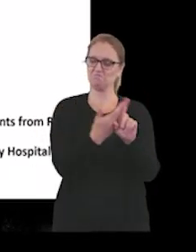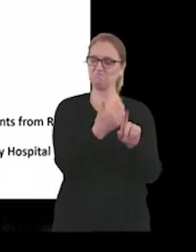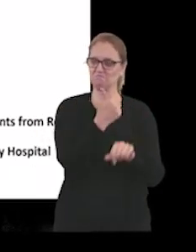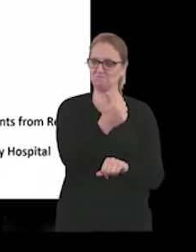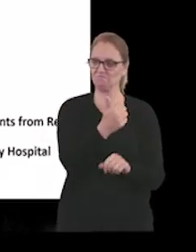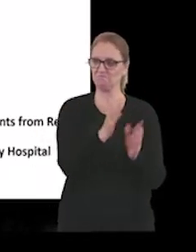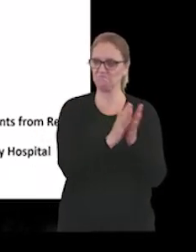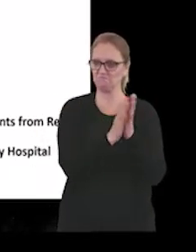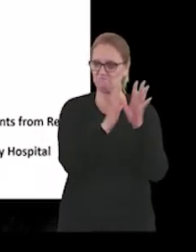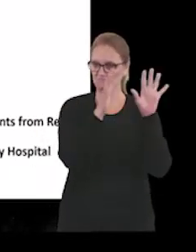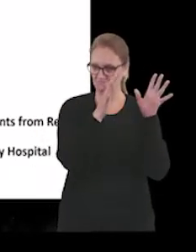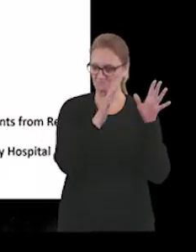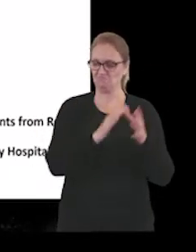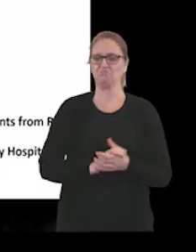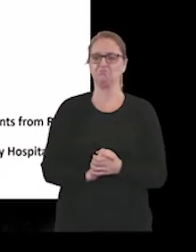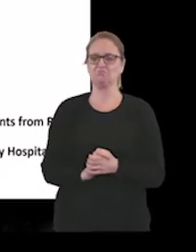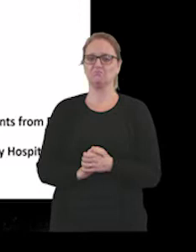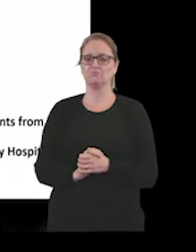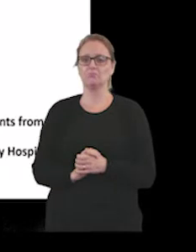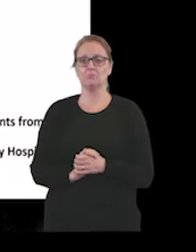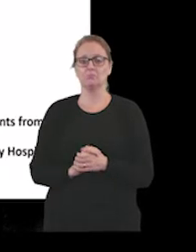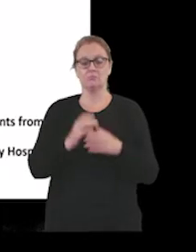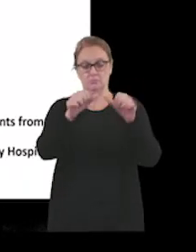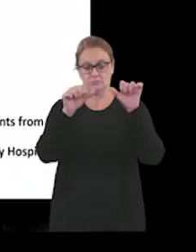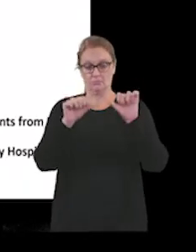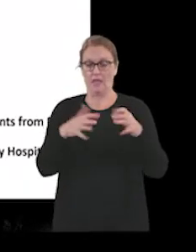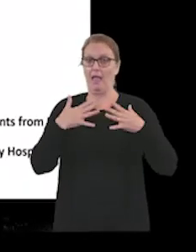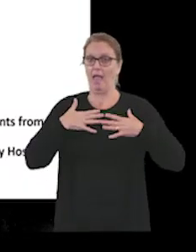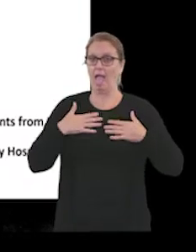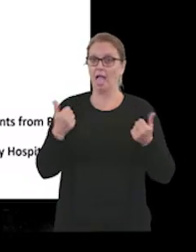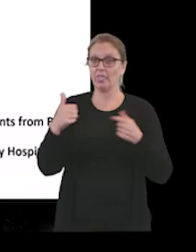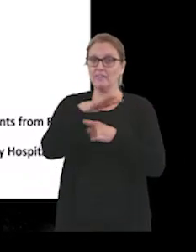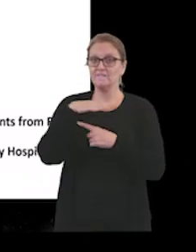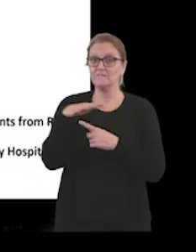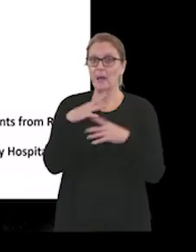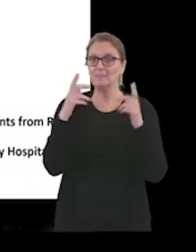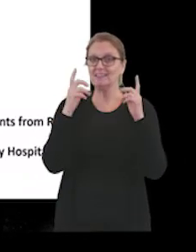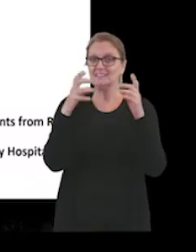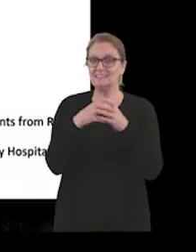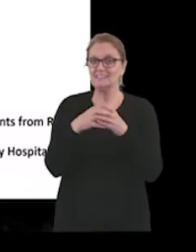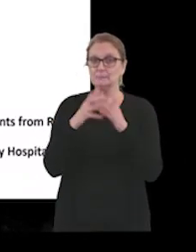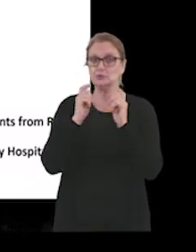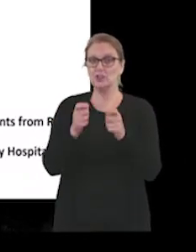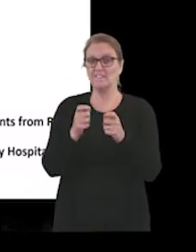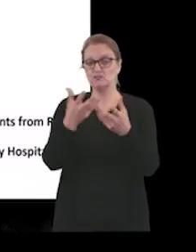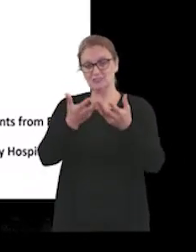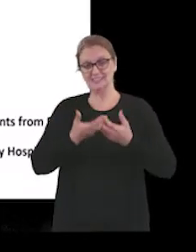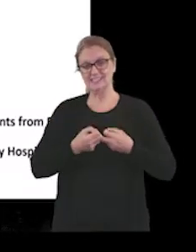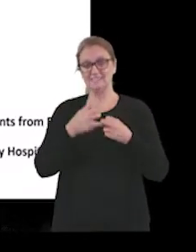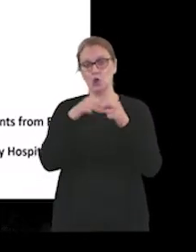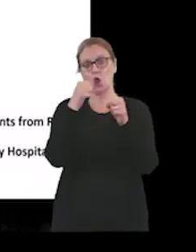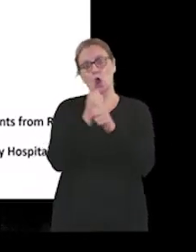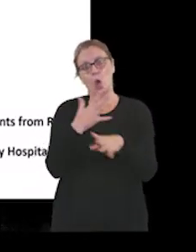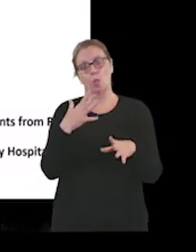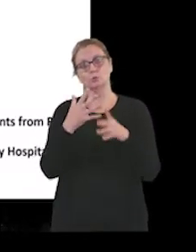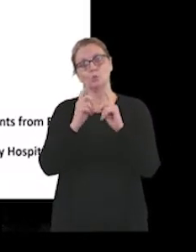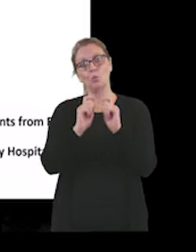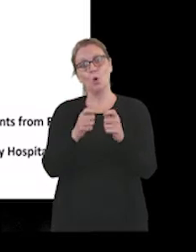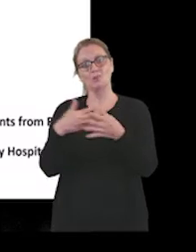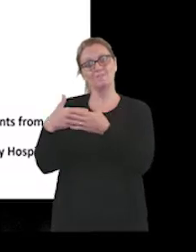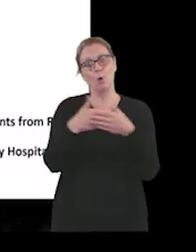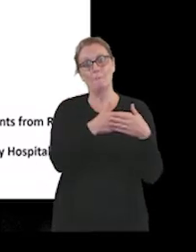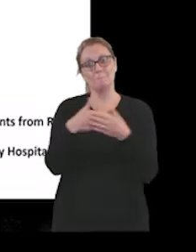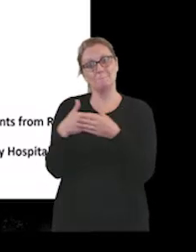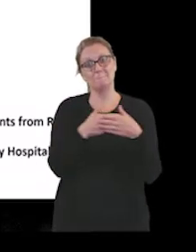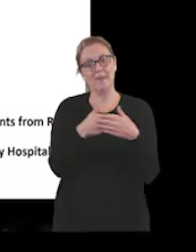And our healthy family team service received a gold award for baby